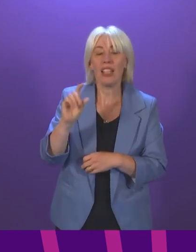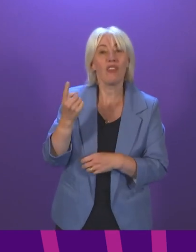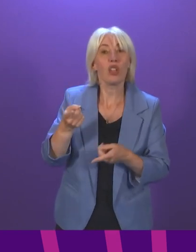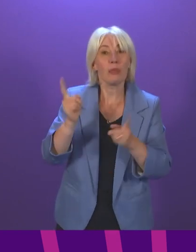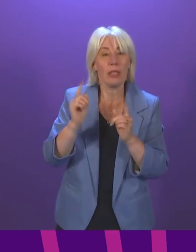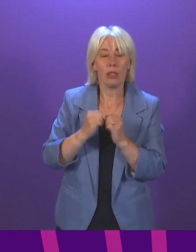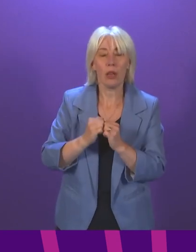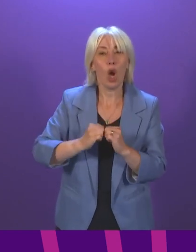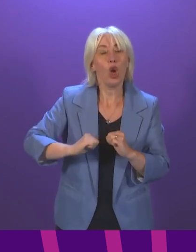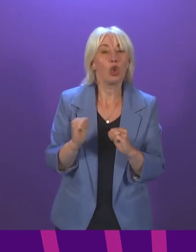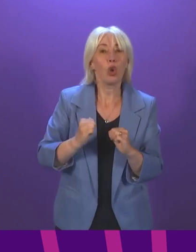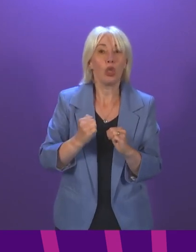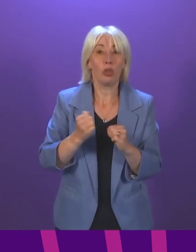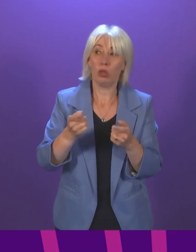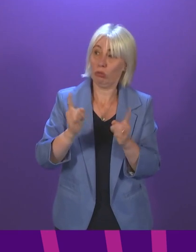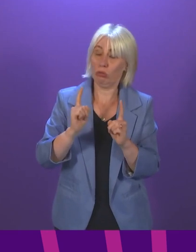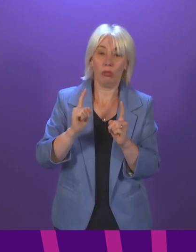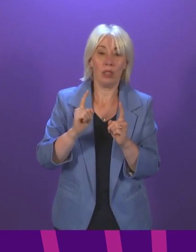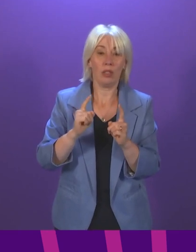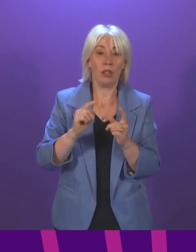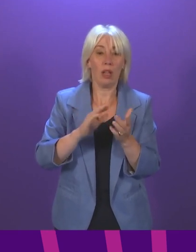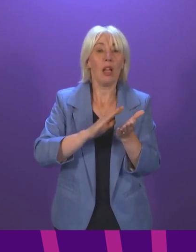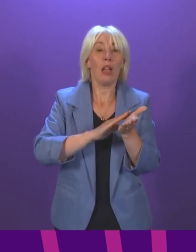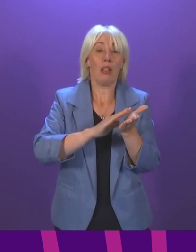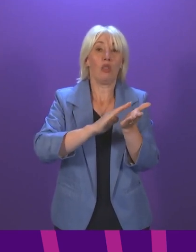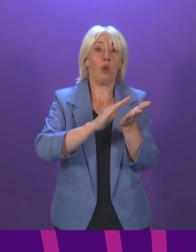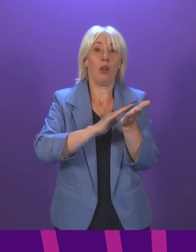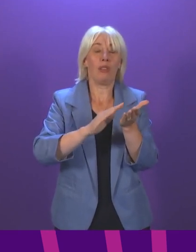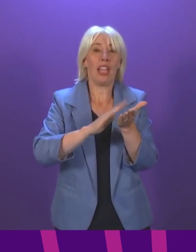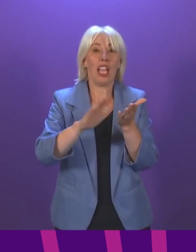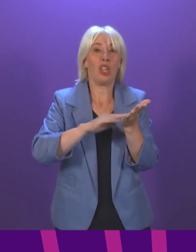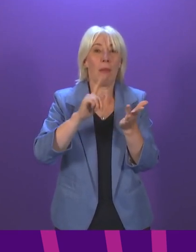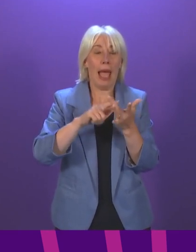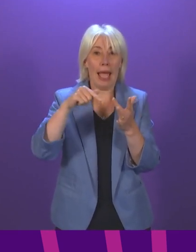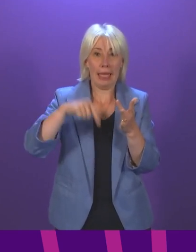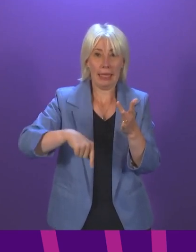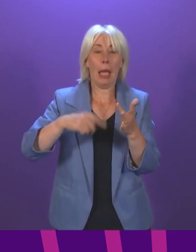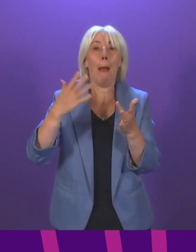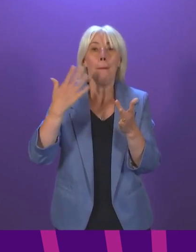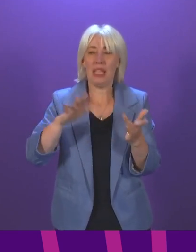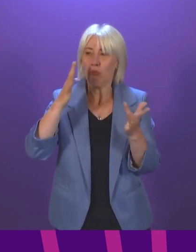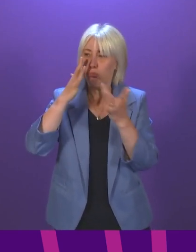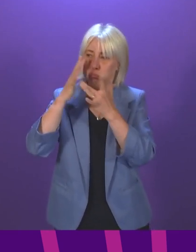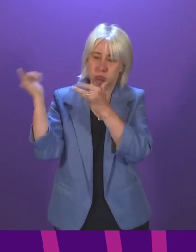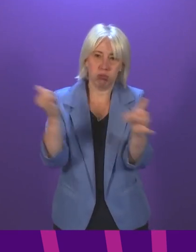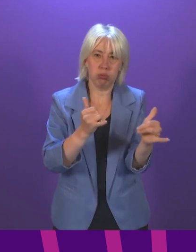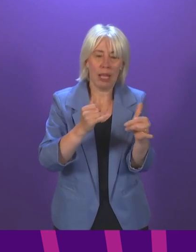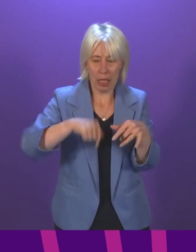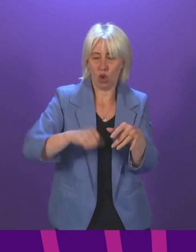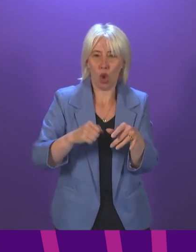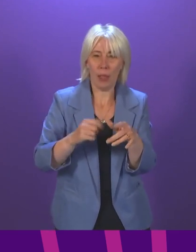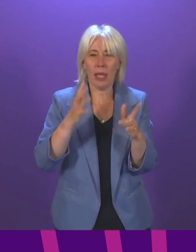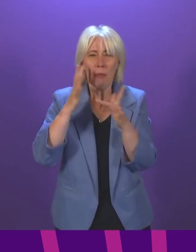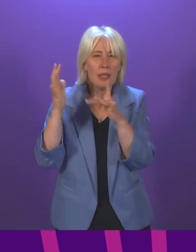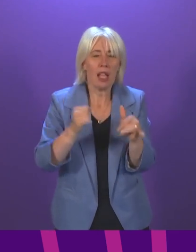Government's responses to analysis by Her Majesty's Inspectorate of Prosecution in Scotland, suggesting that the Crown Office is masking the